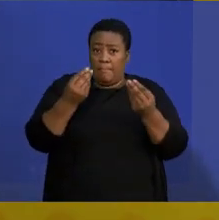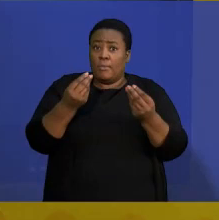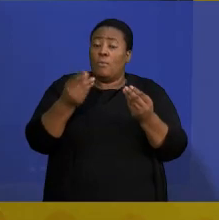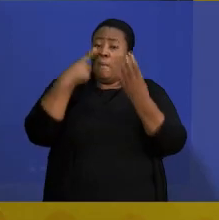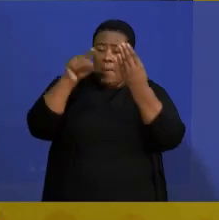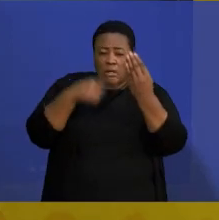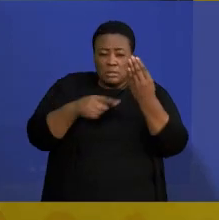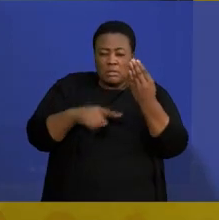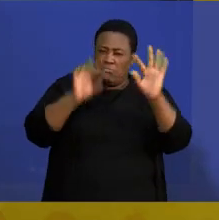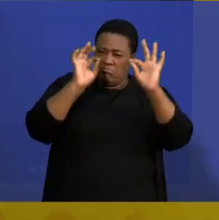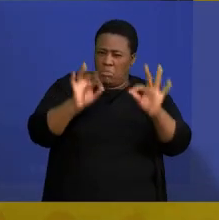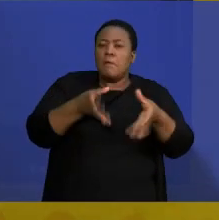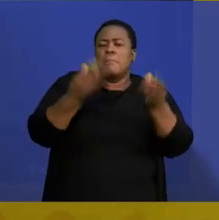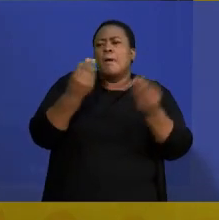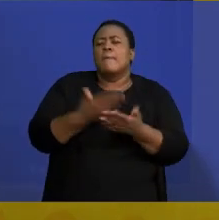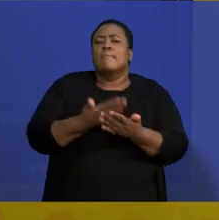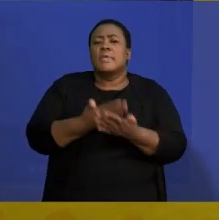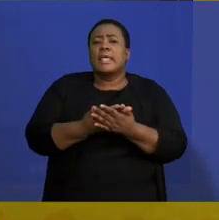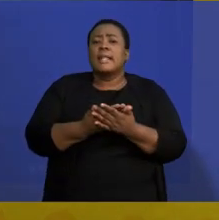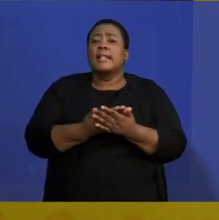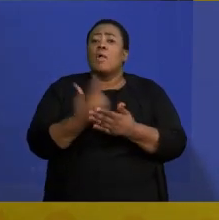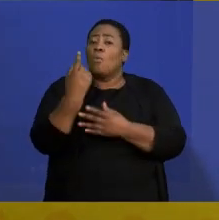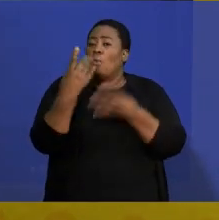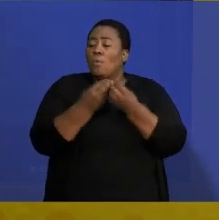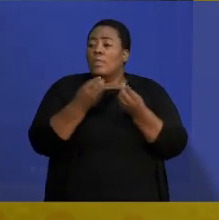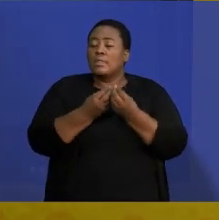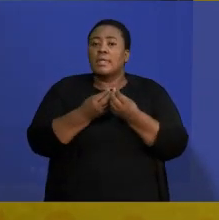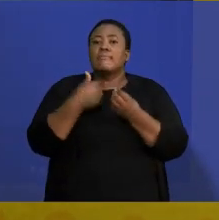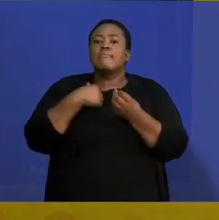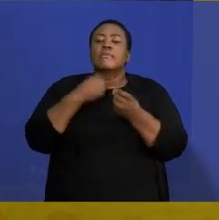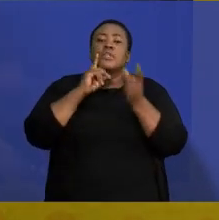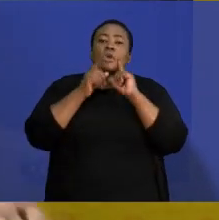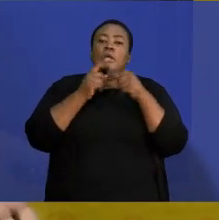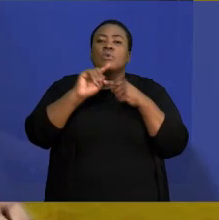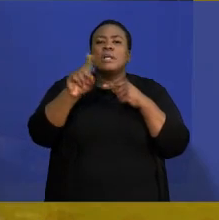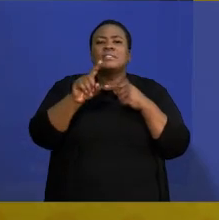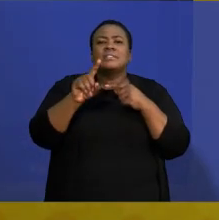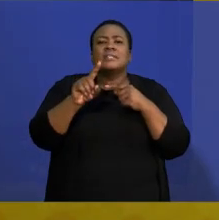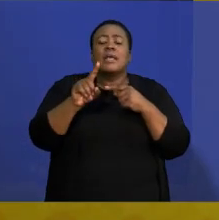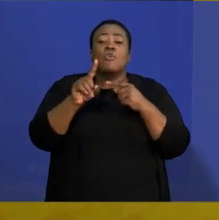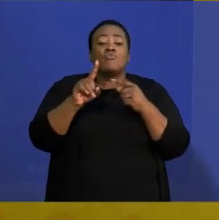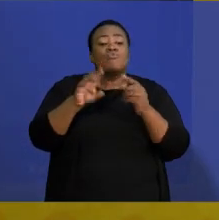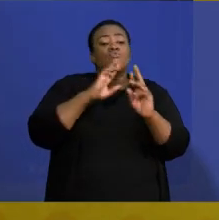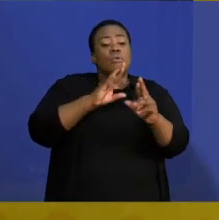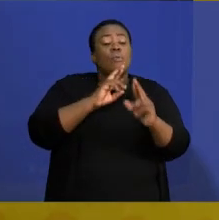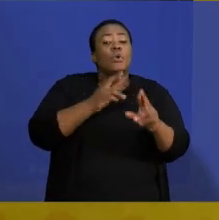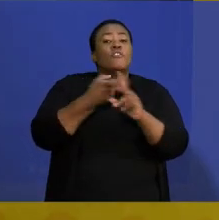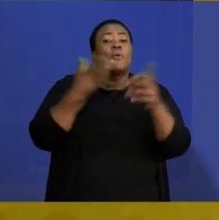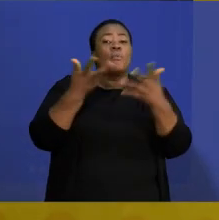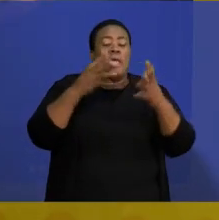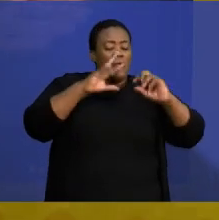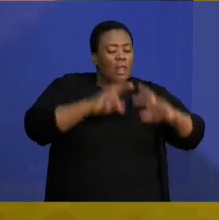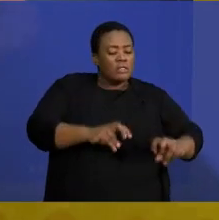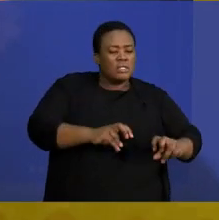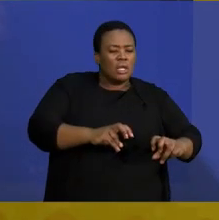marks. One, all of this that I just spoke about is from a diagnostic report from last year, and also from looking